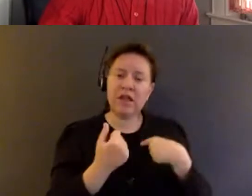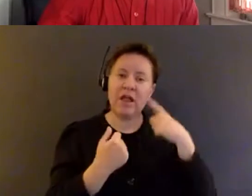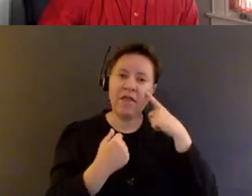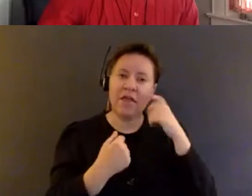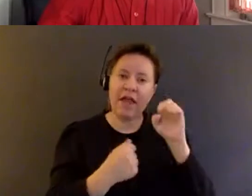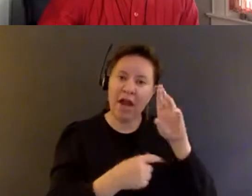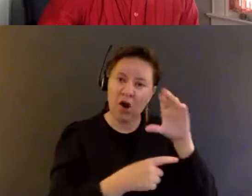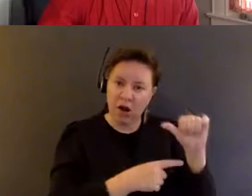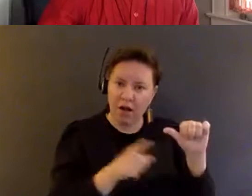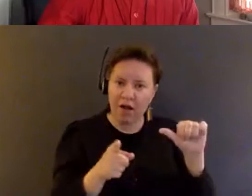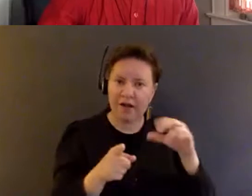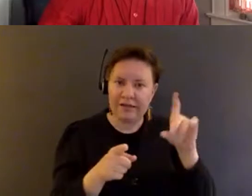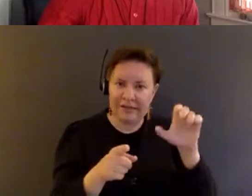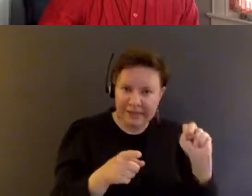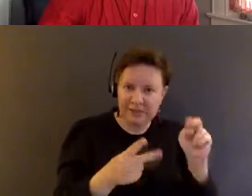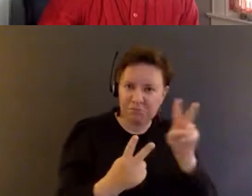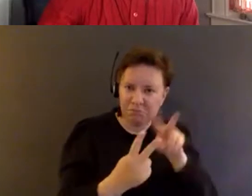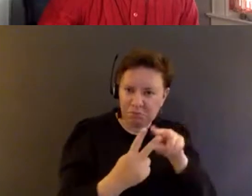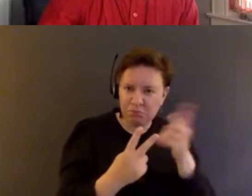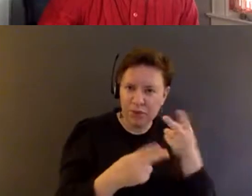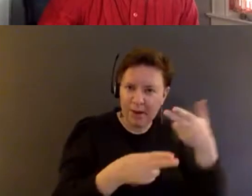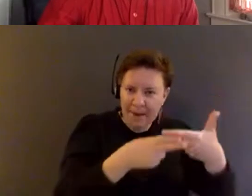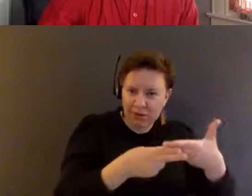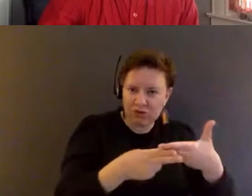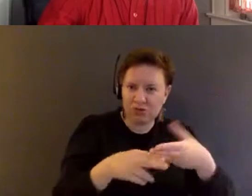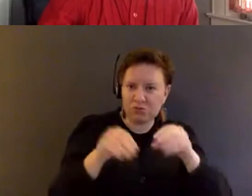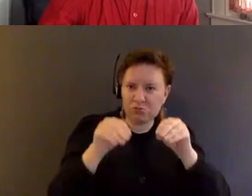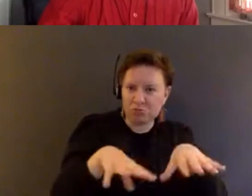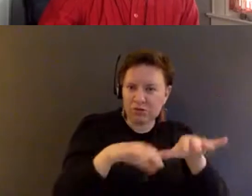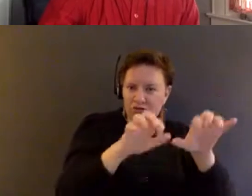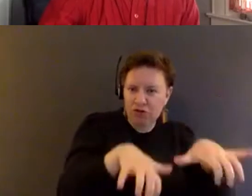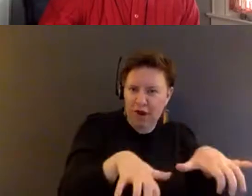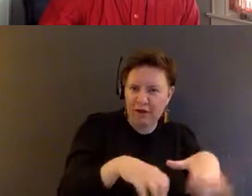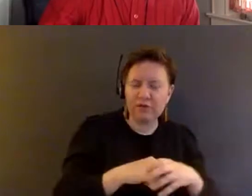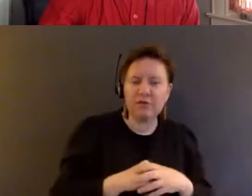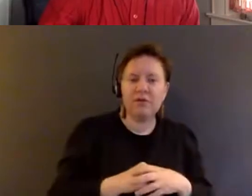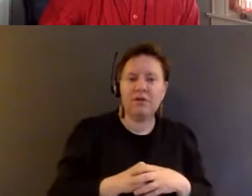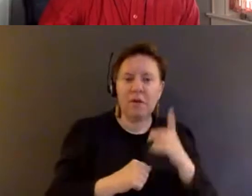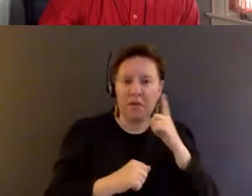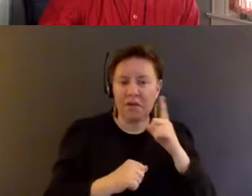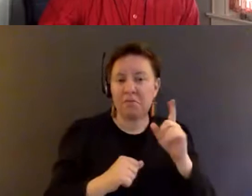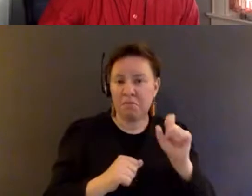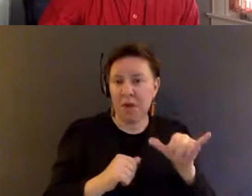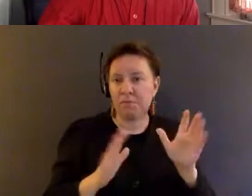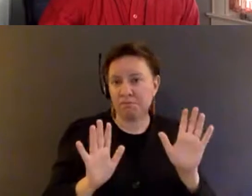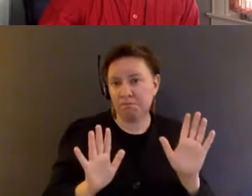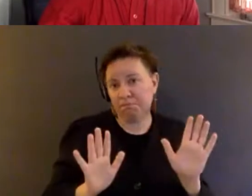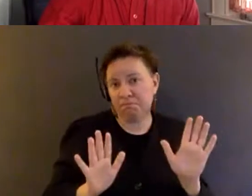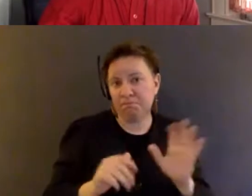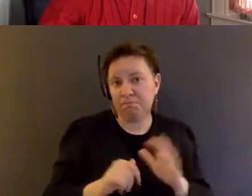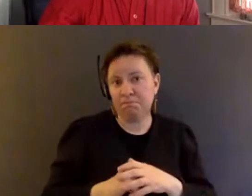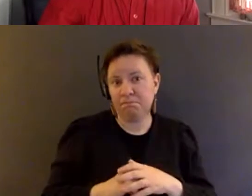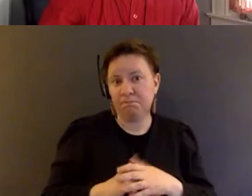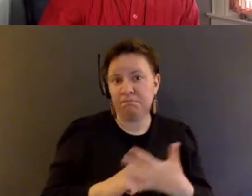and Dean, you were going to mention or drop in the chat. Um, so I think that that would be, uh,